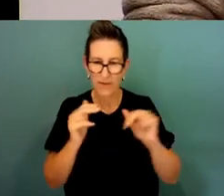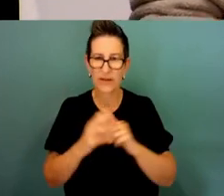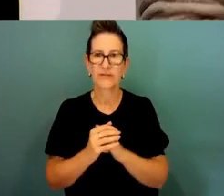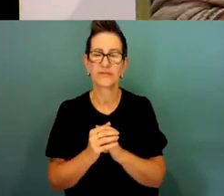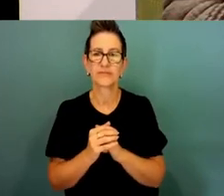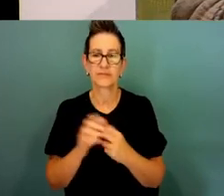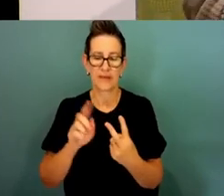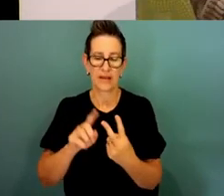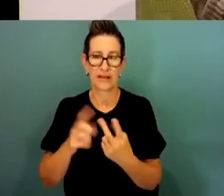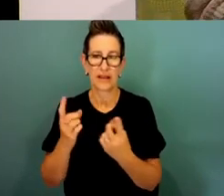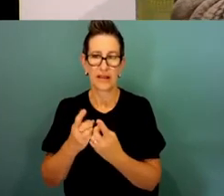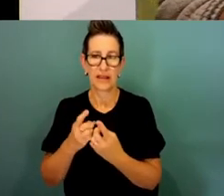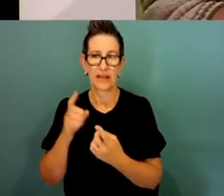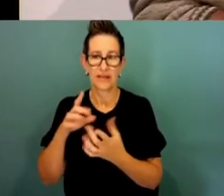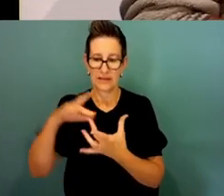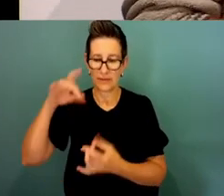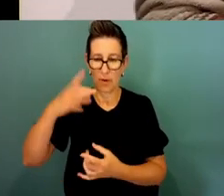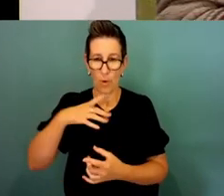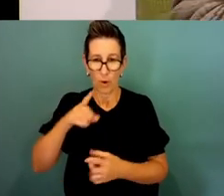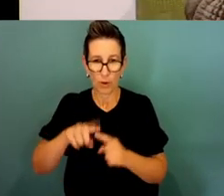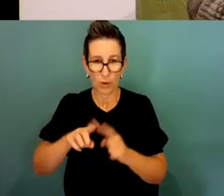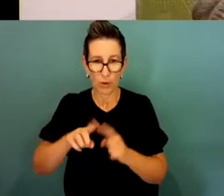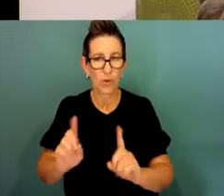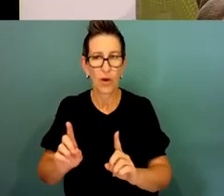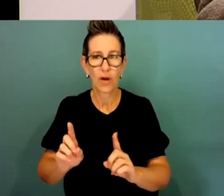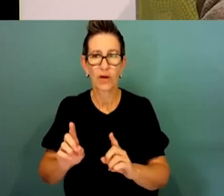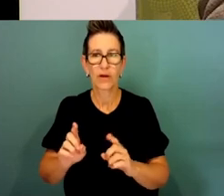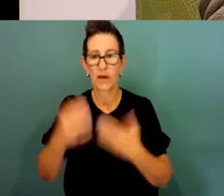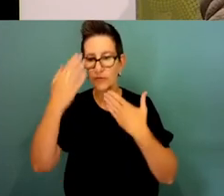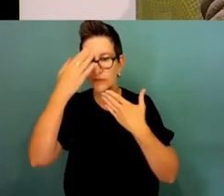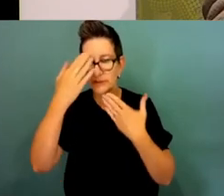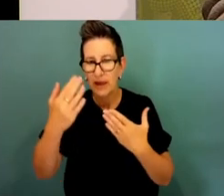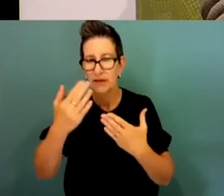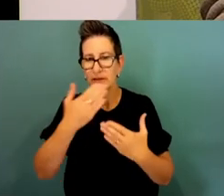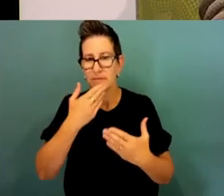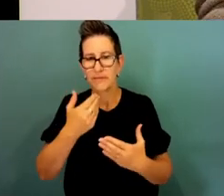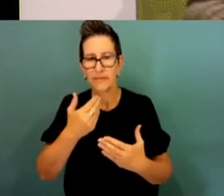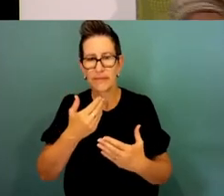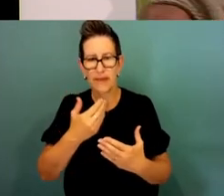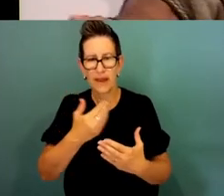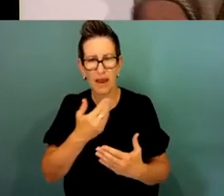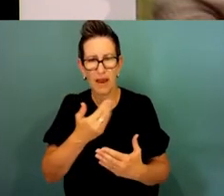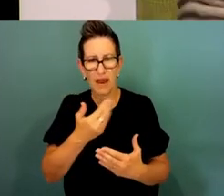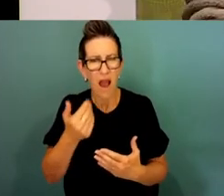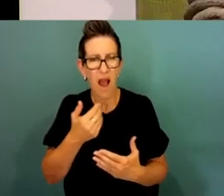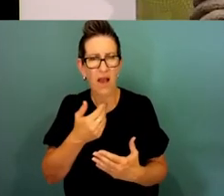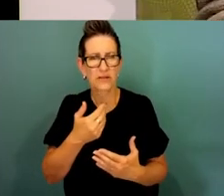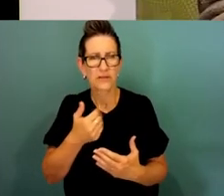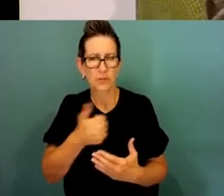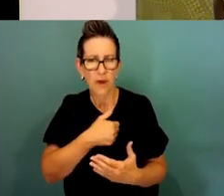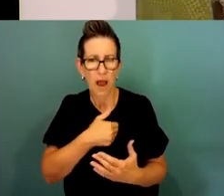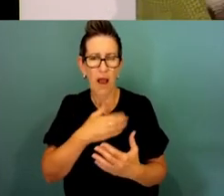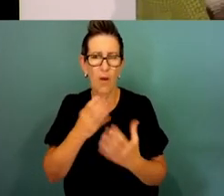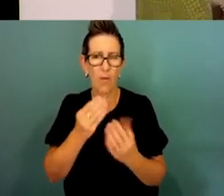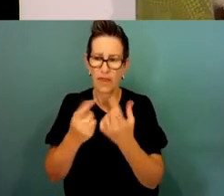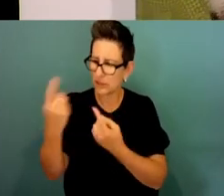Second thing they want you to do is also to respect and be kind and courteous to other people that you meet while you're on country. So if you do these two things for us,